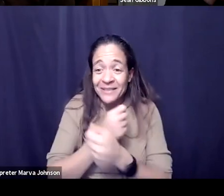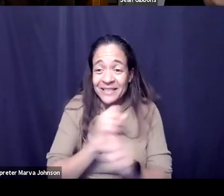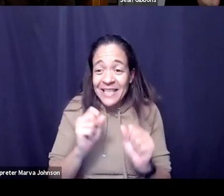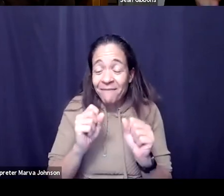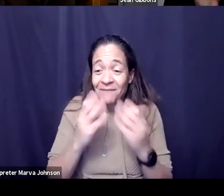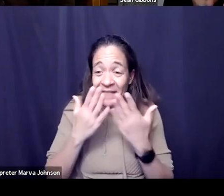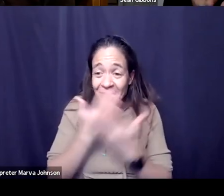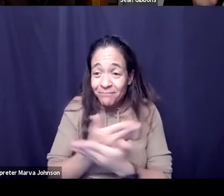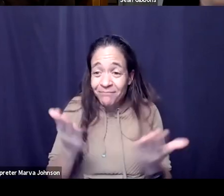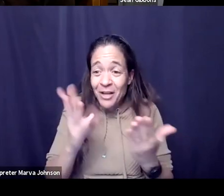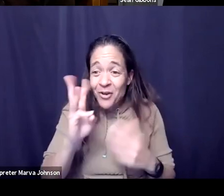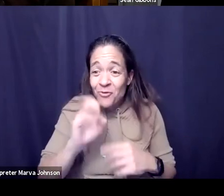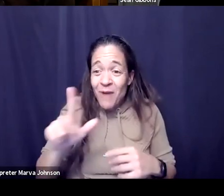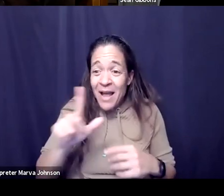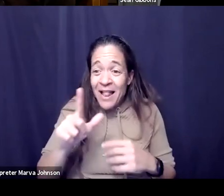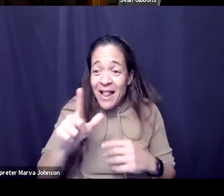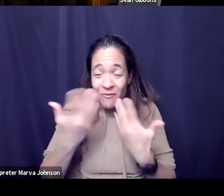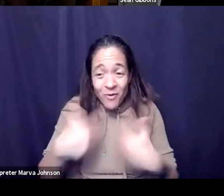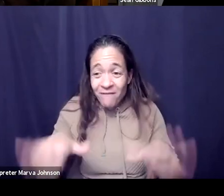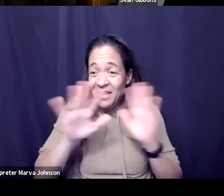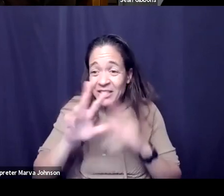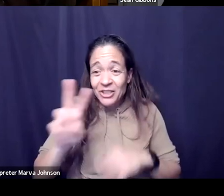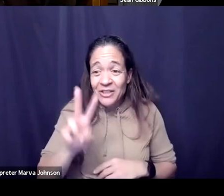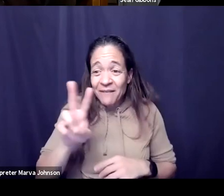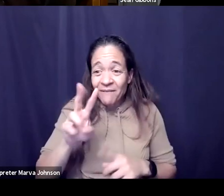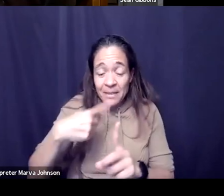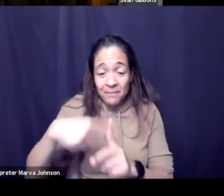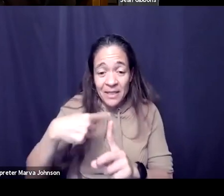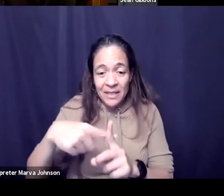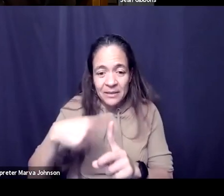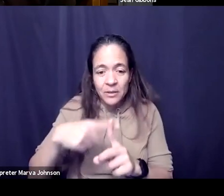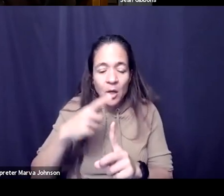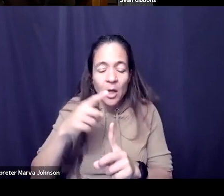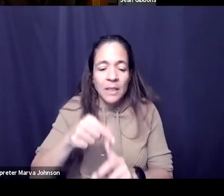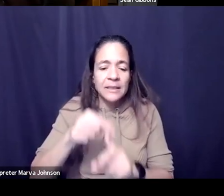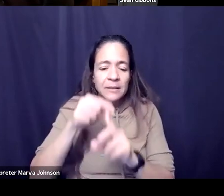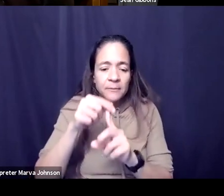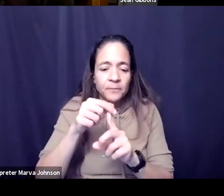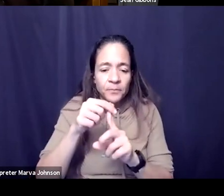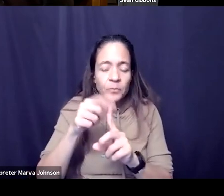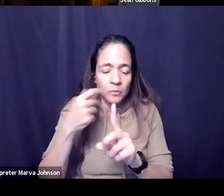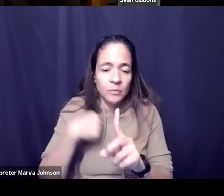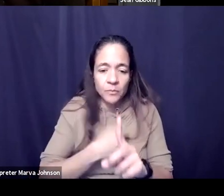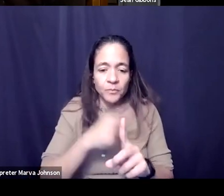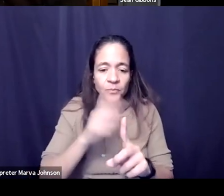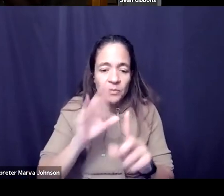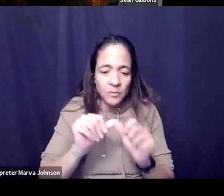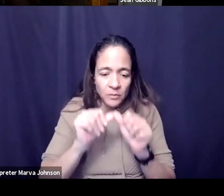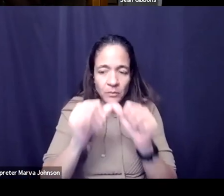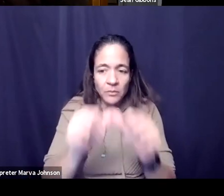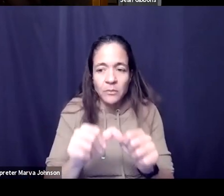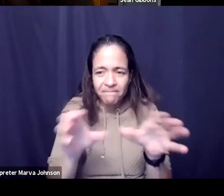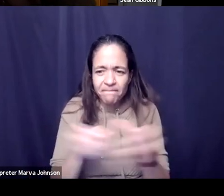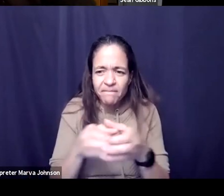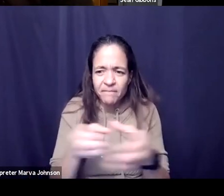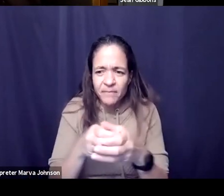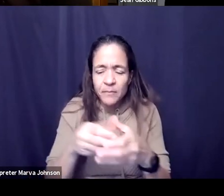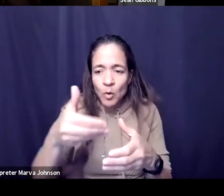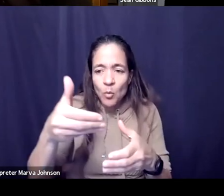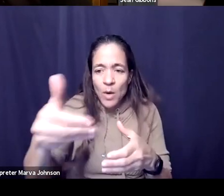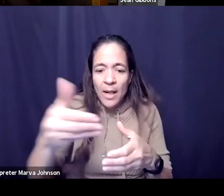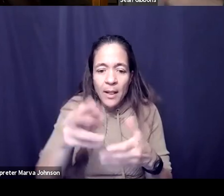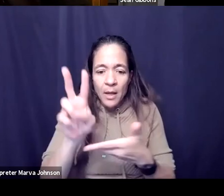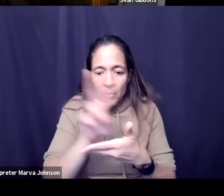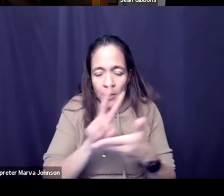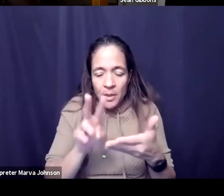uh kind of concludes v plus with the exception of uh to kevin's point we are going to continue to gather regularly so in the next two weeks the